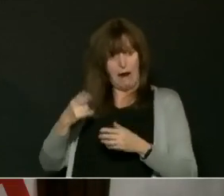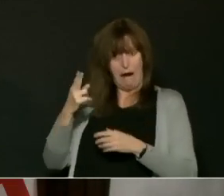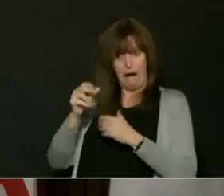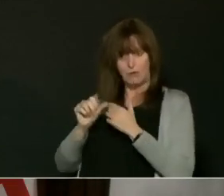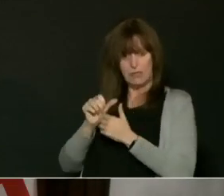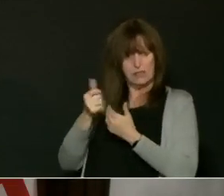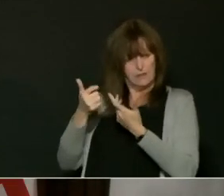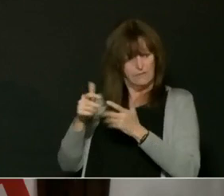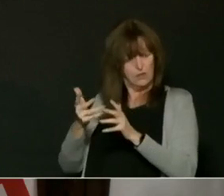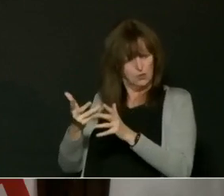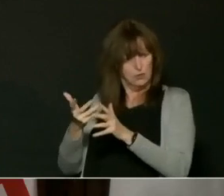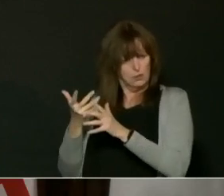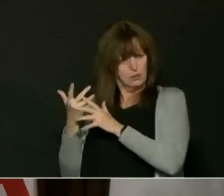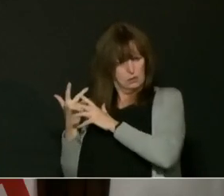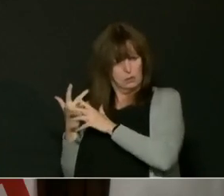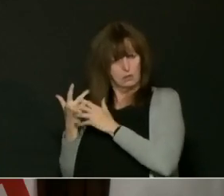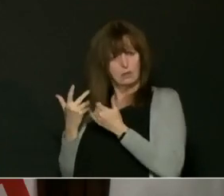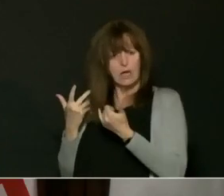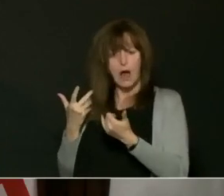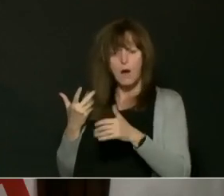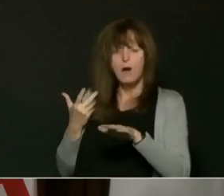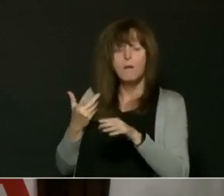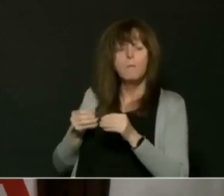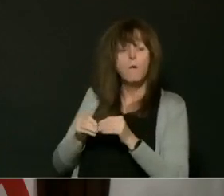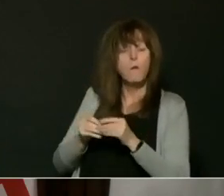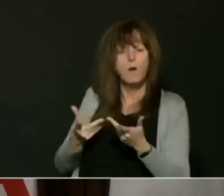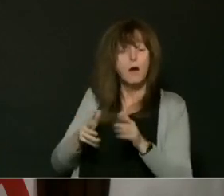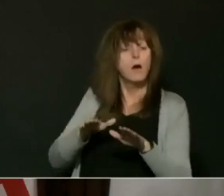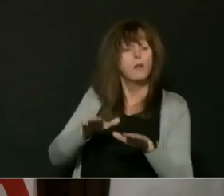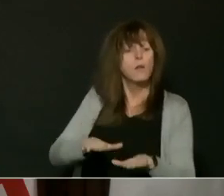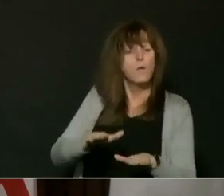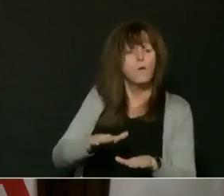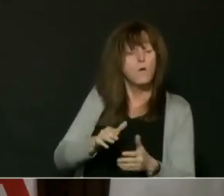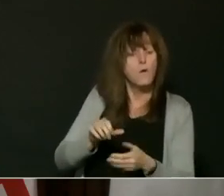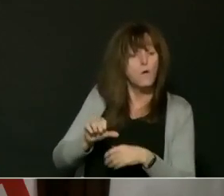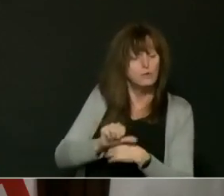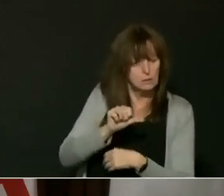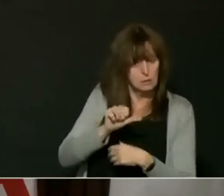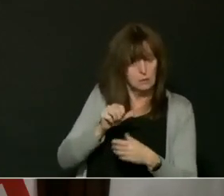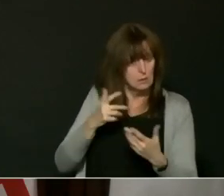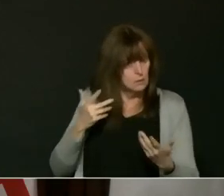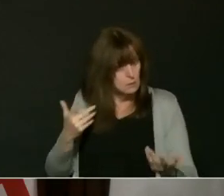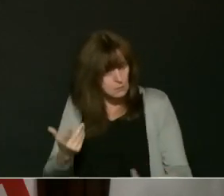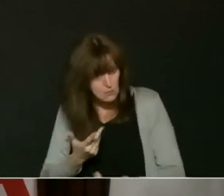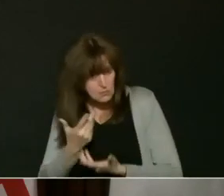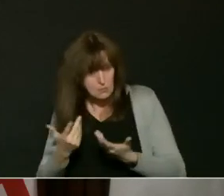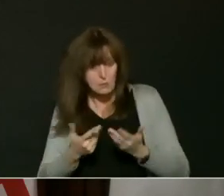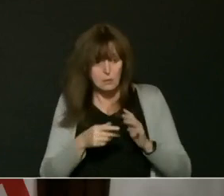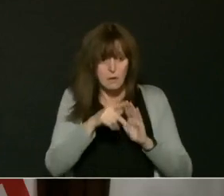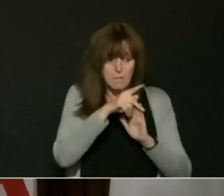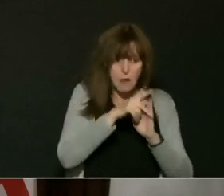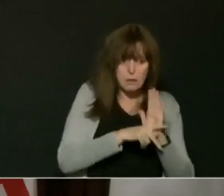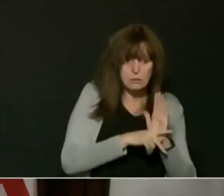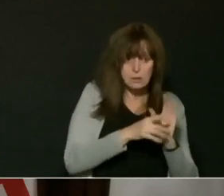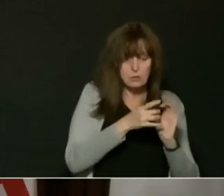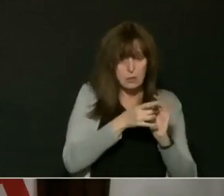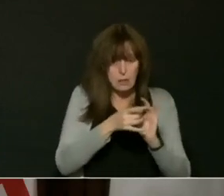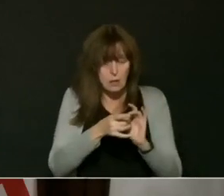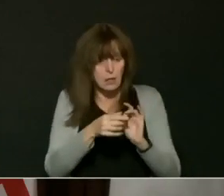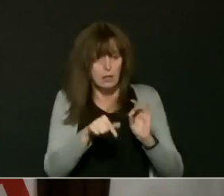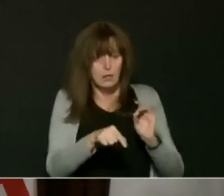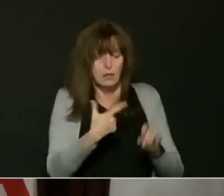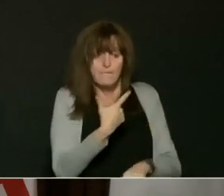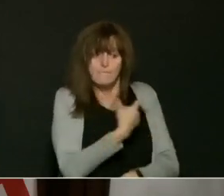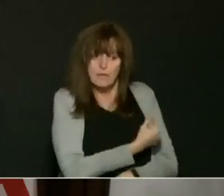environment, and that the need for vaccination policies across Ontario sectors,